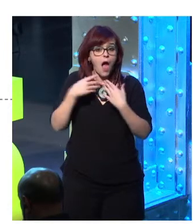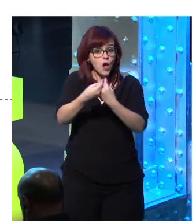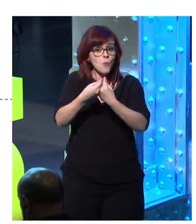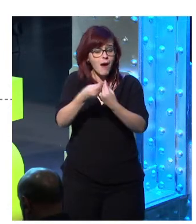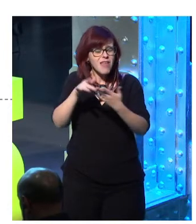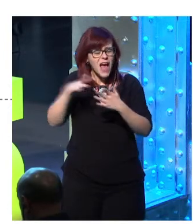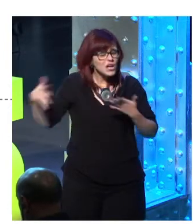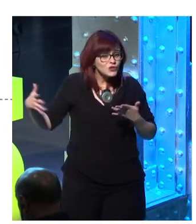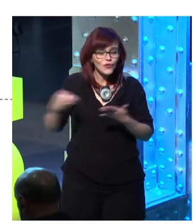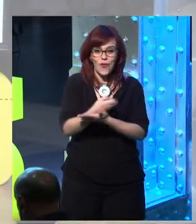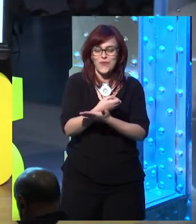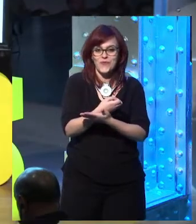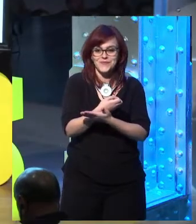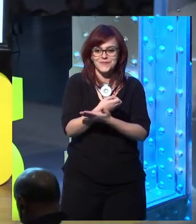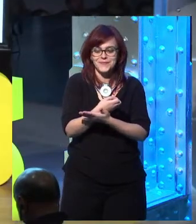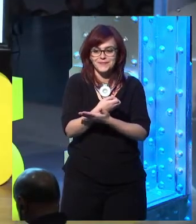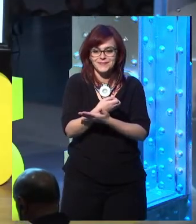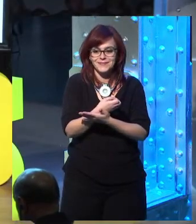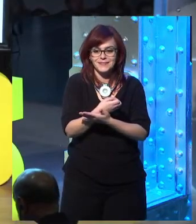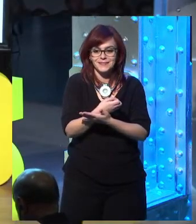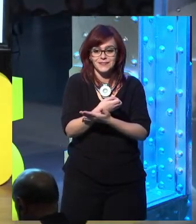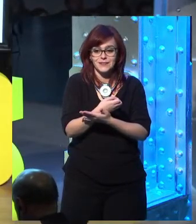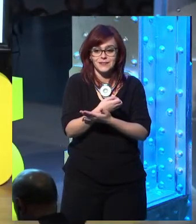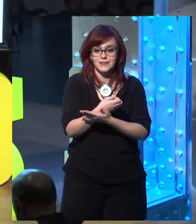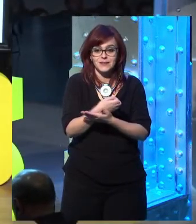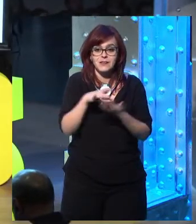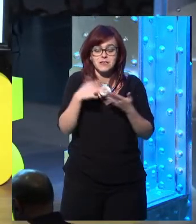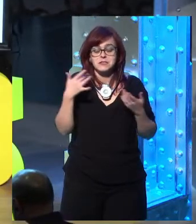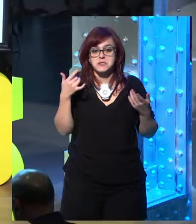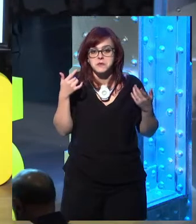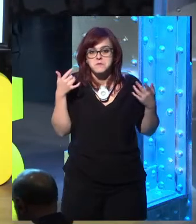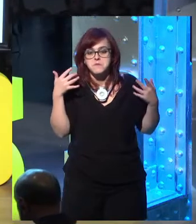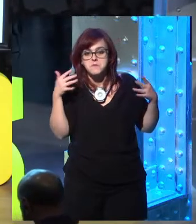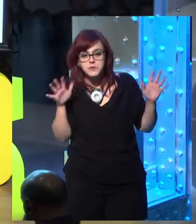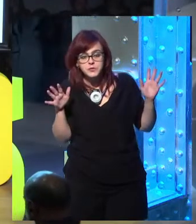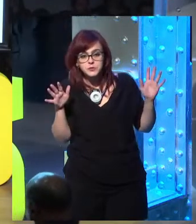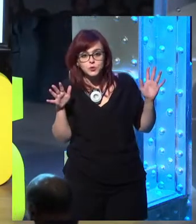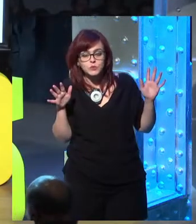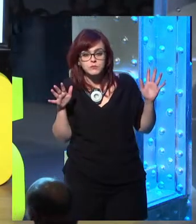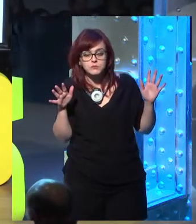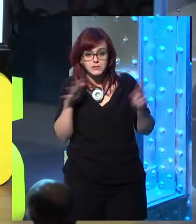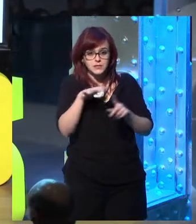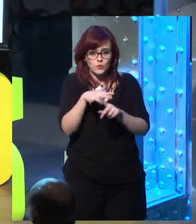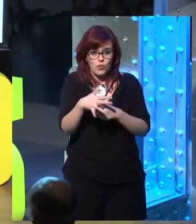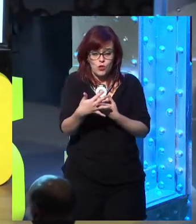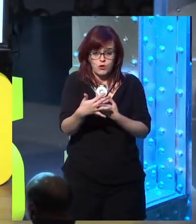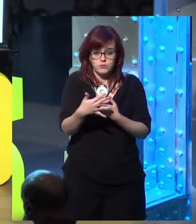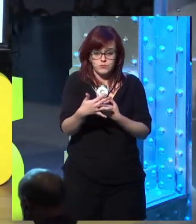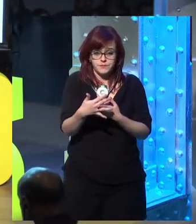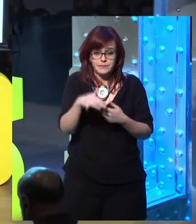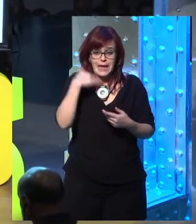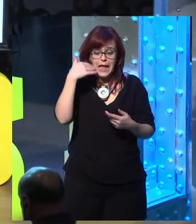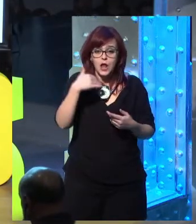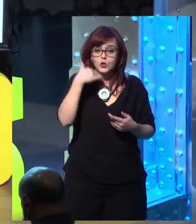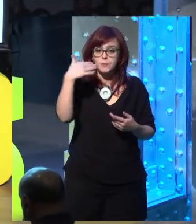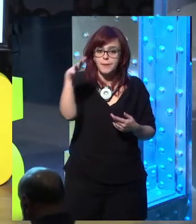done? But it took a couple years, three or four years. For this to become a part of everyday life. To